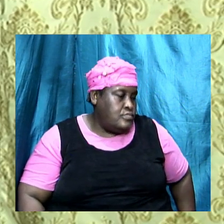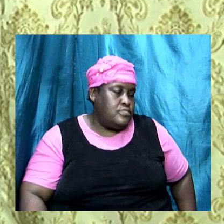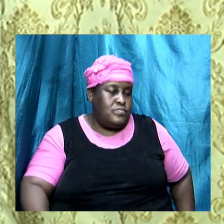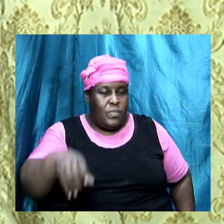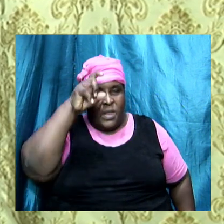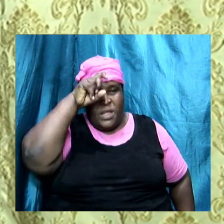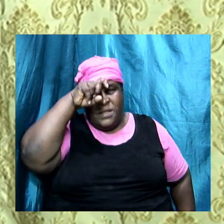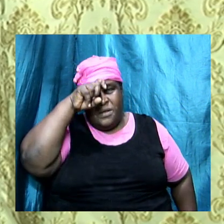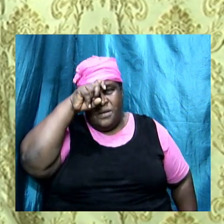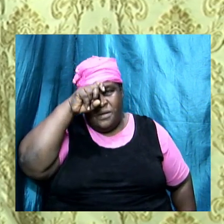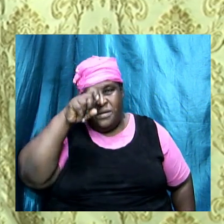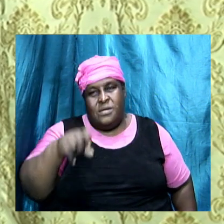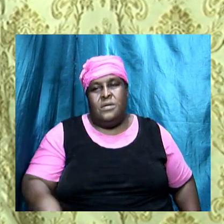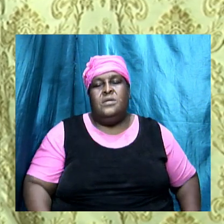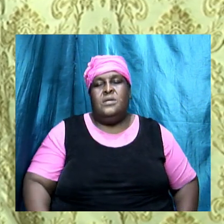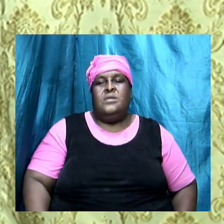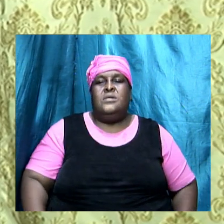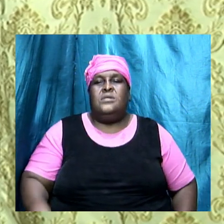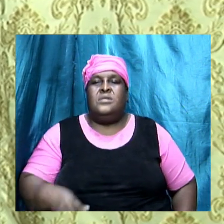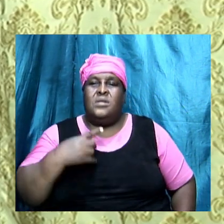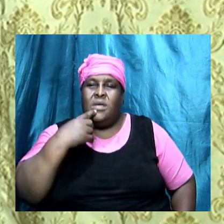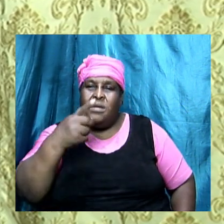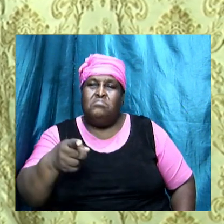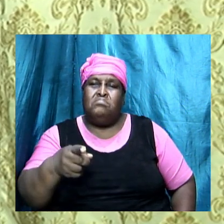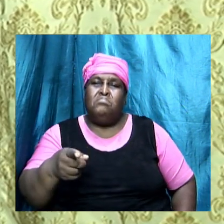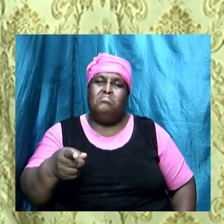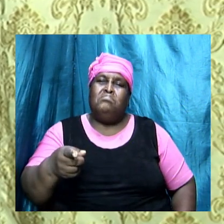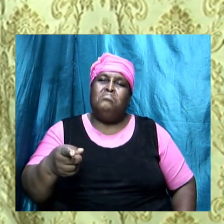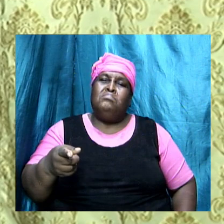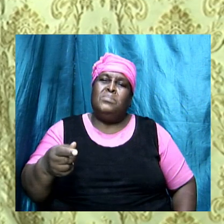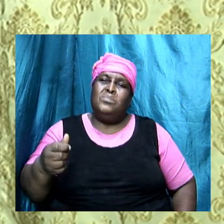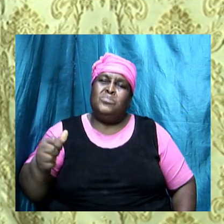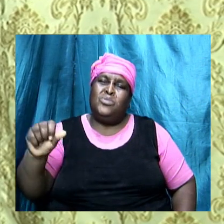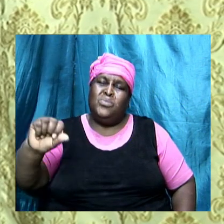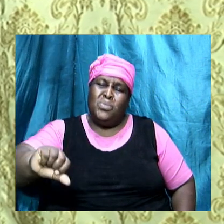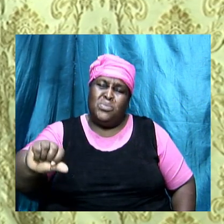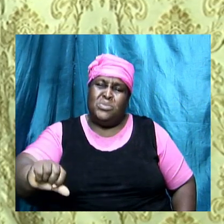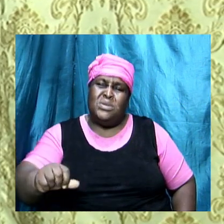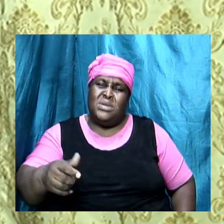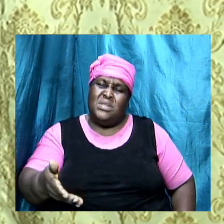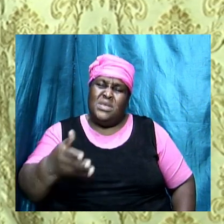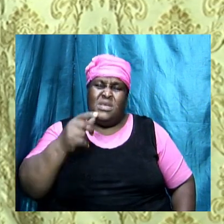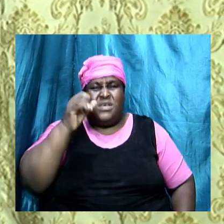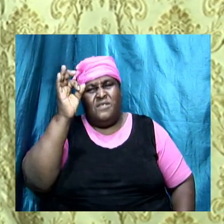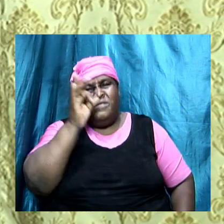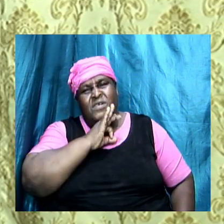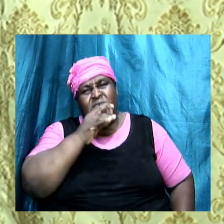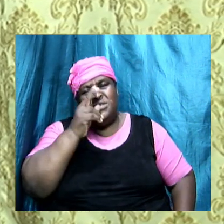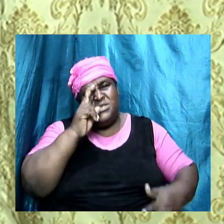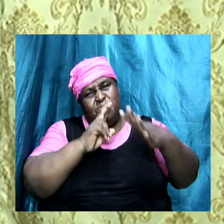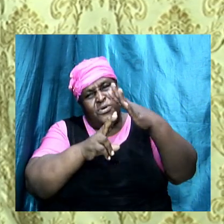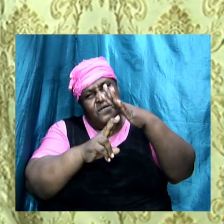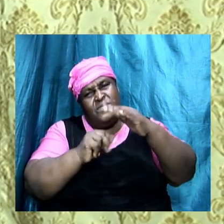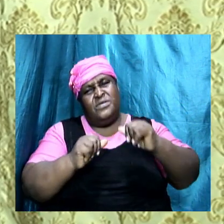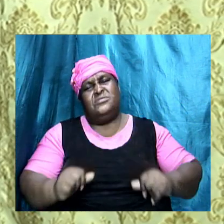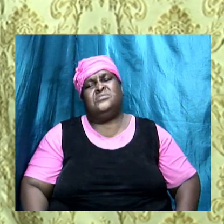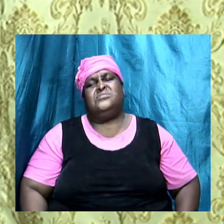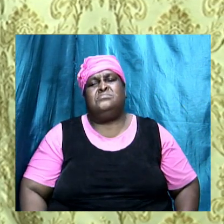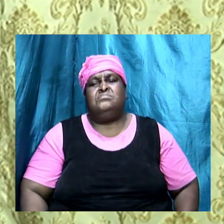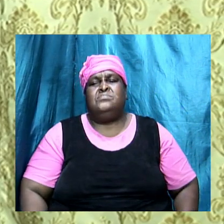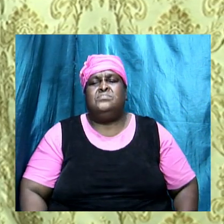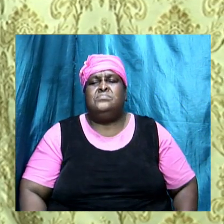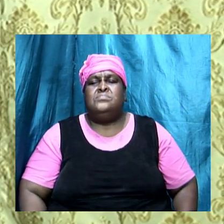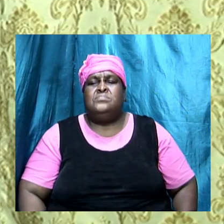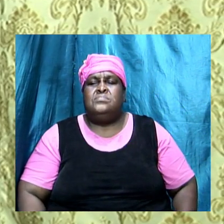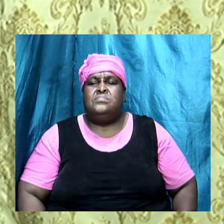Ezekiel denounces these false prophets who enrich themselves by bringing and let us now look at Ezekiel